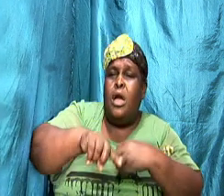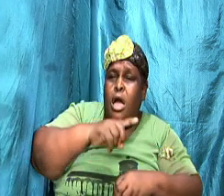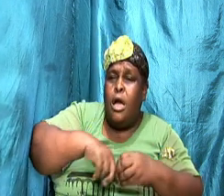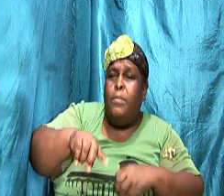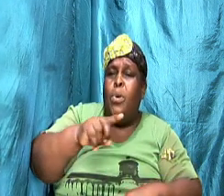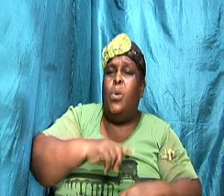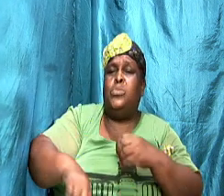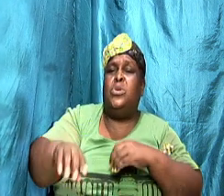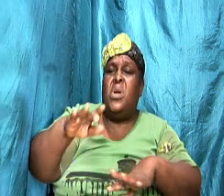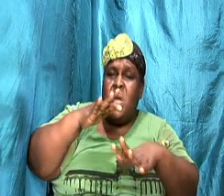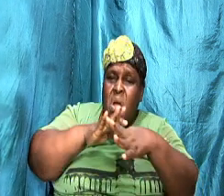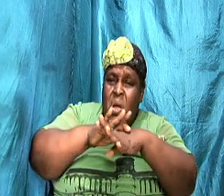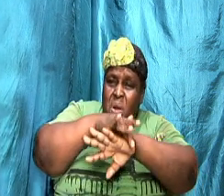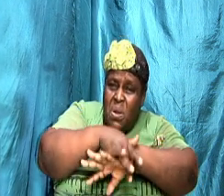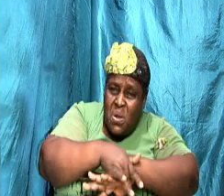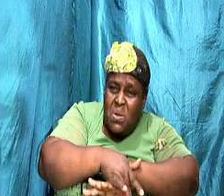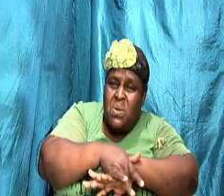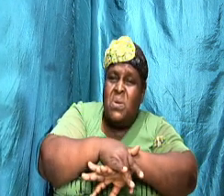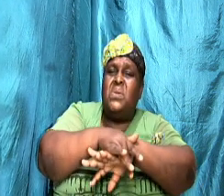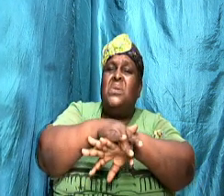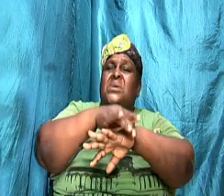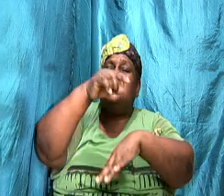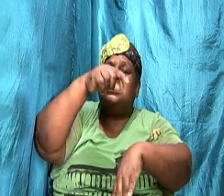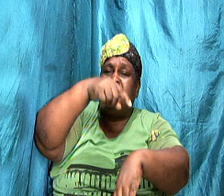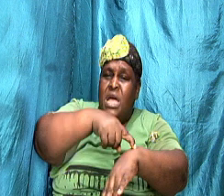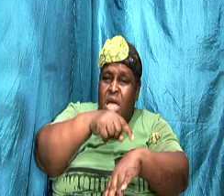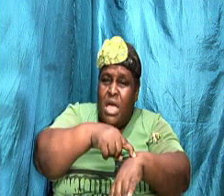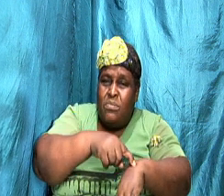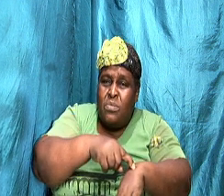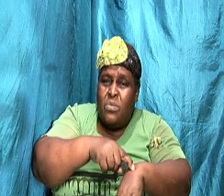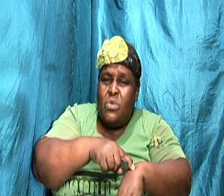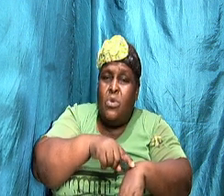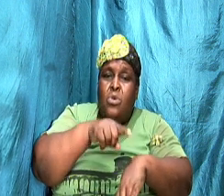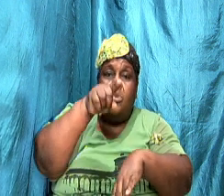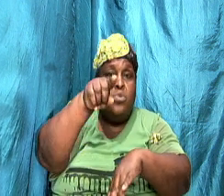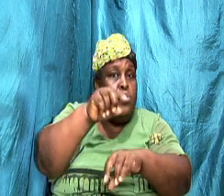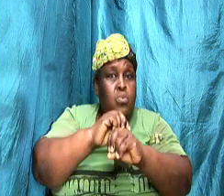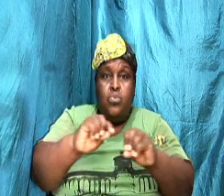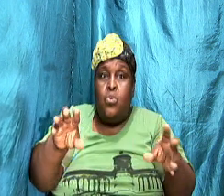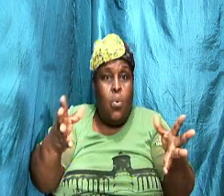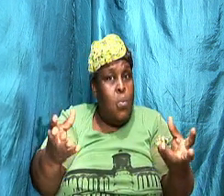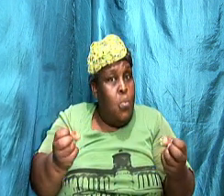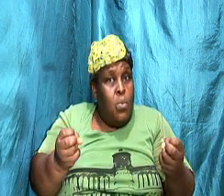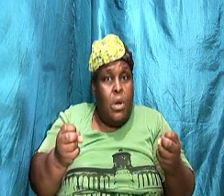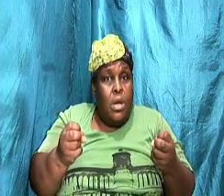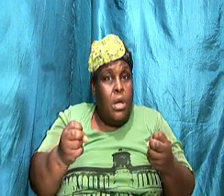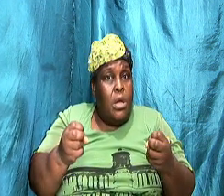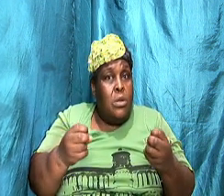convenient time. You don't want to wait until next week